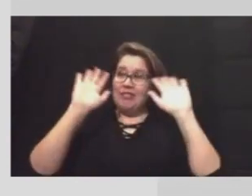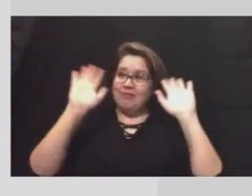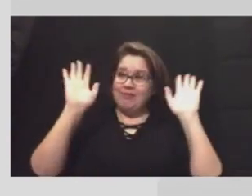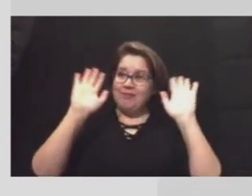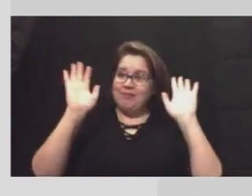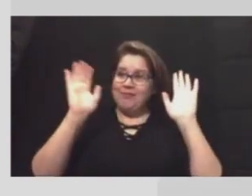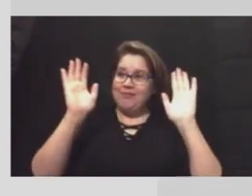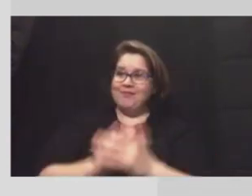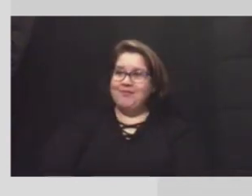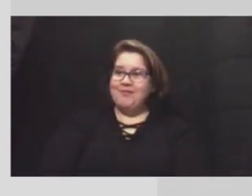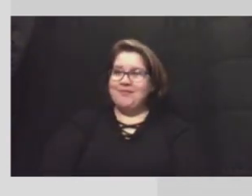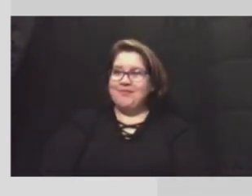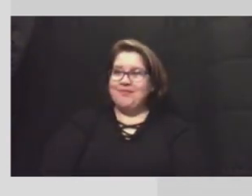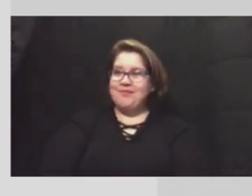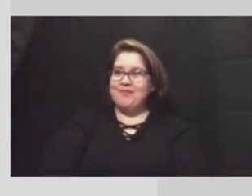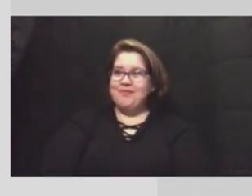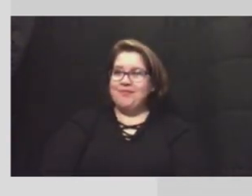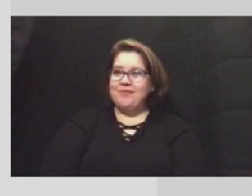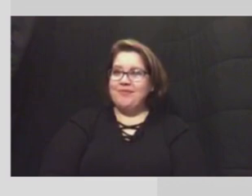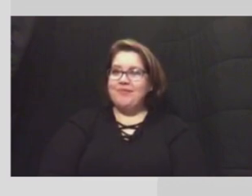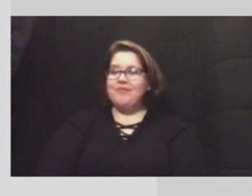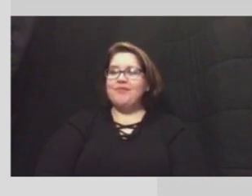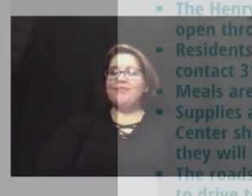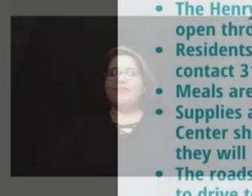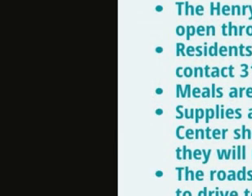thank you thanks everybody thank you